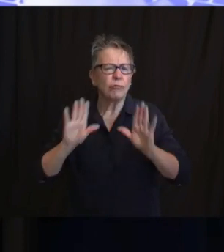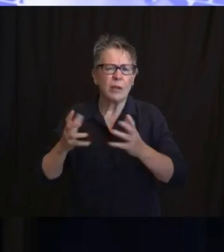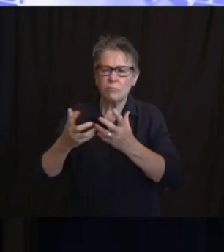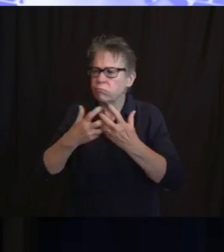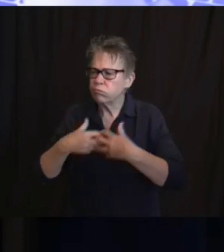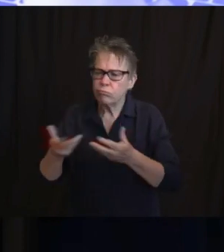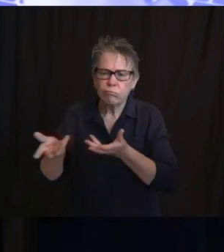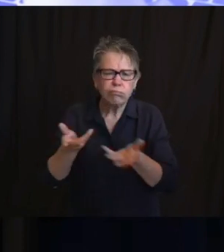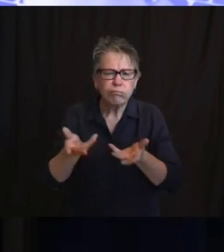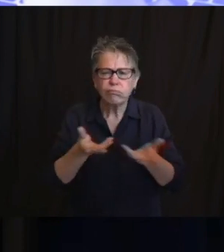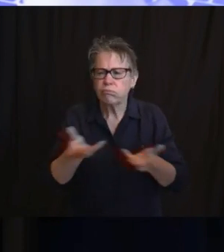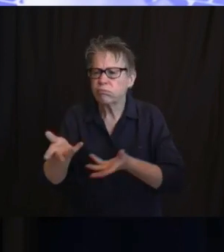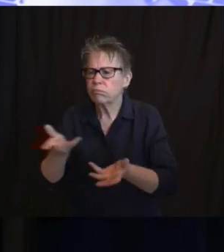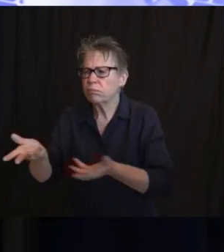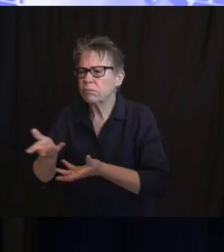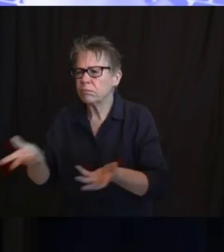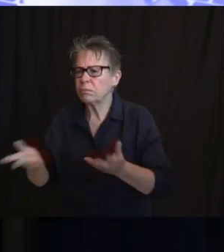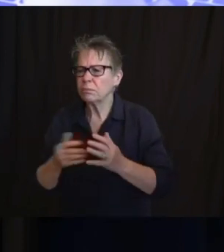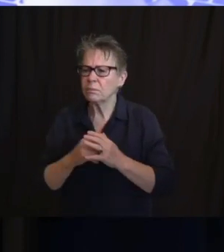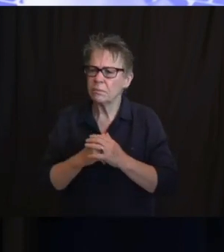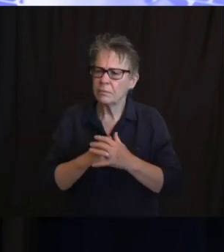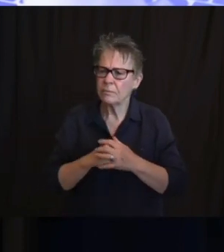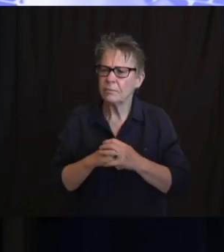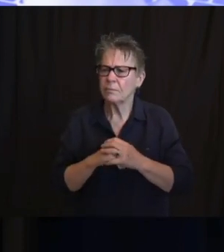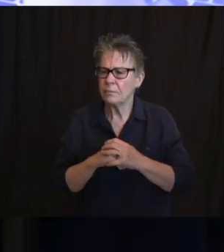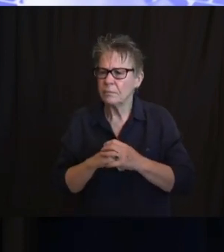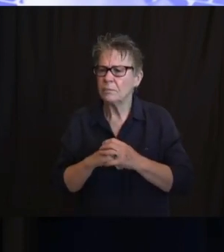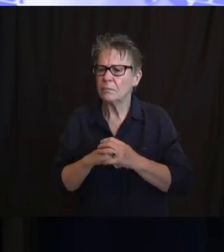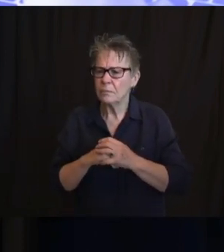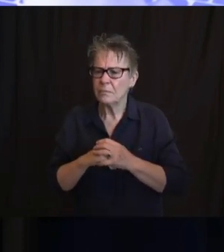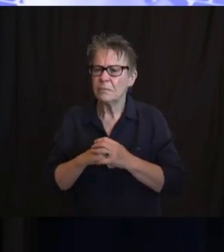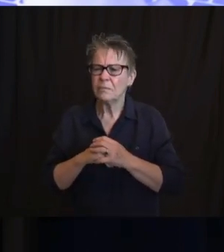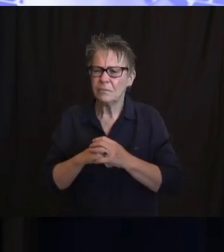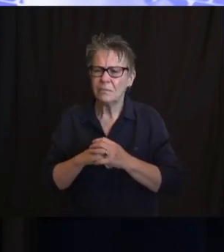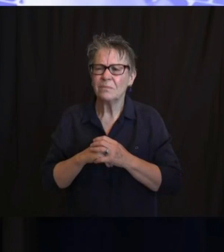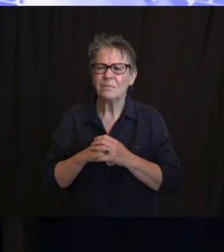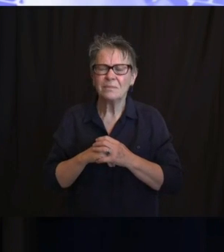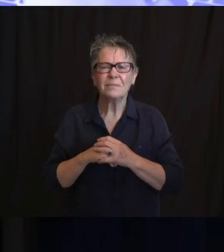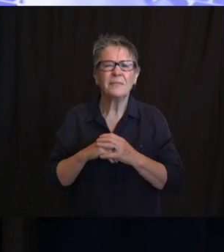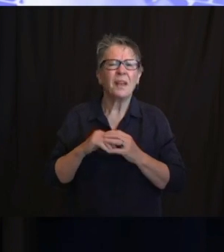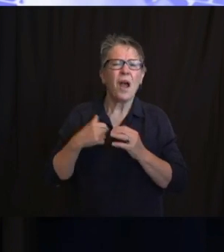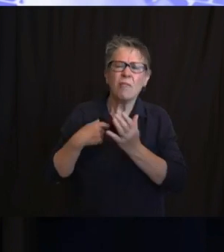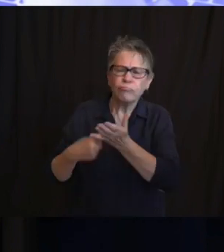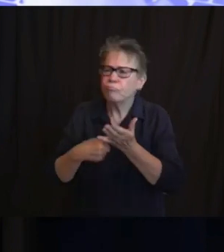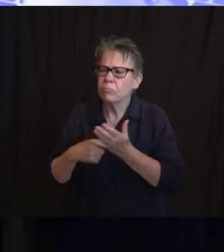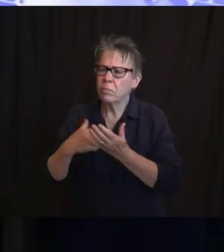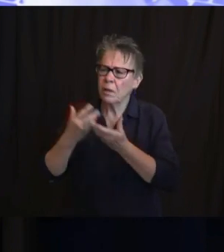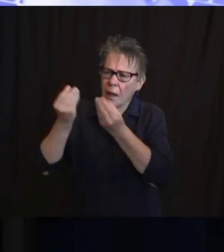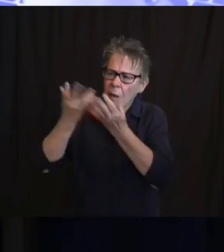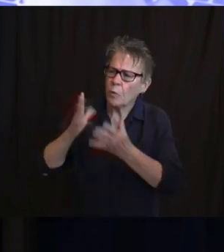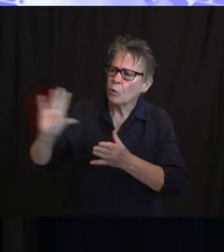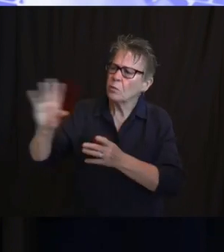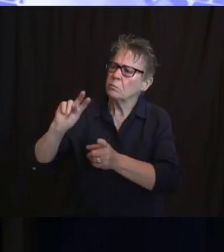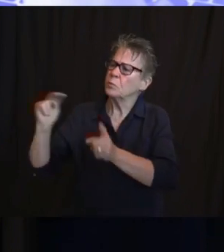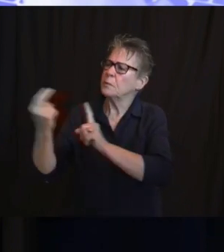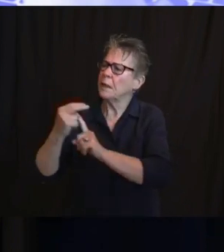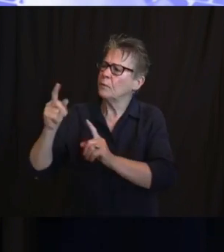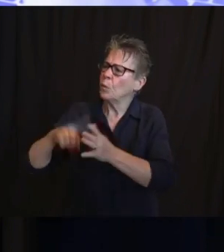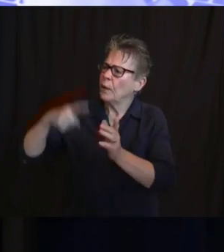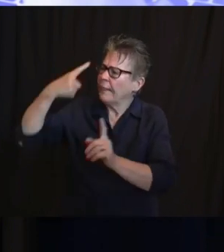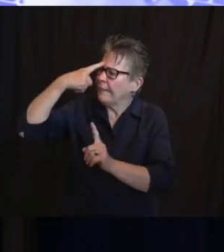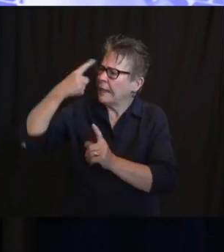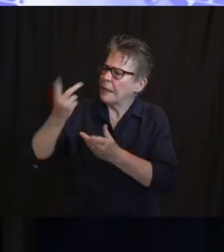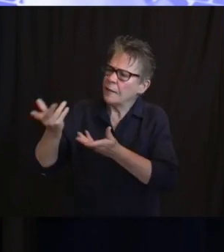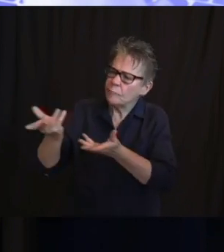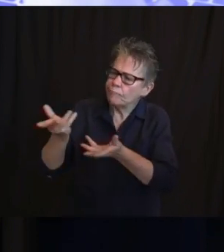and offer me their perspective. One of the most powerful calls I got was from one of our African-American commanders in the New